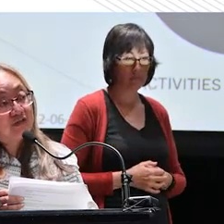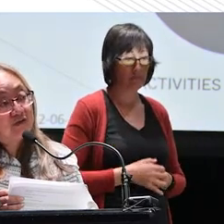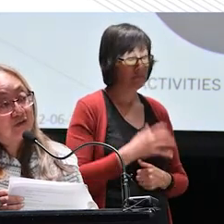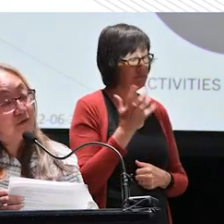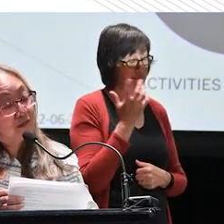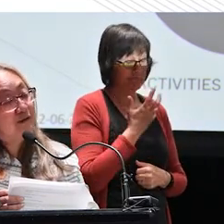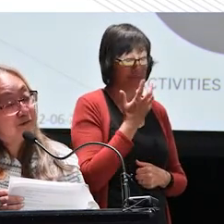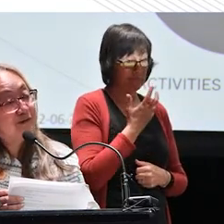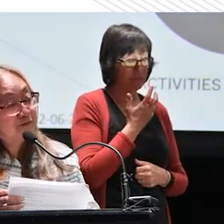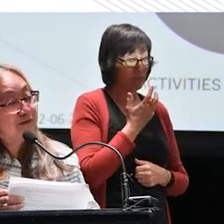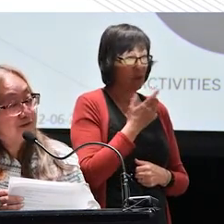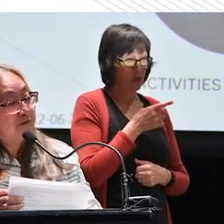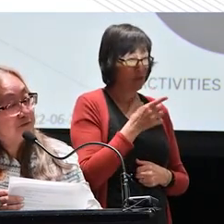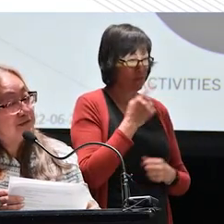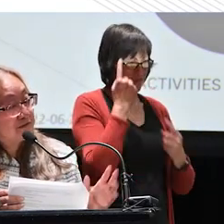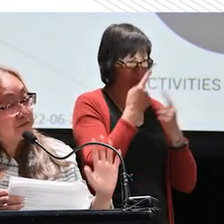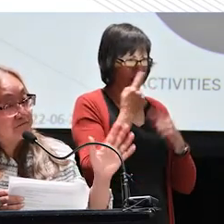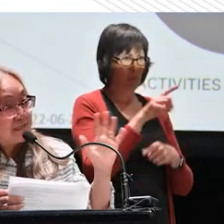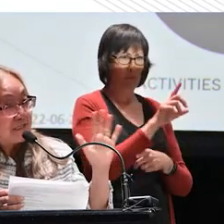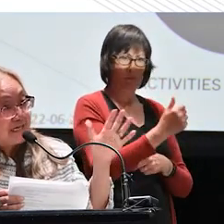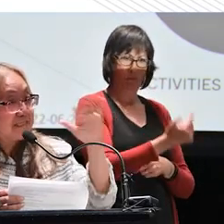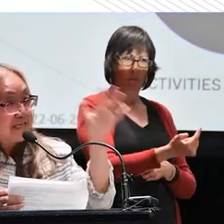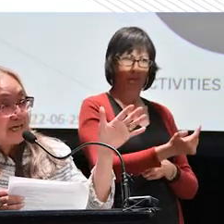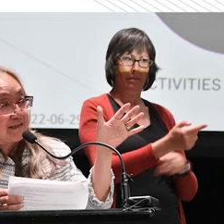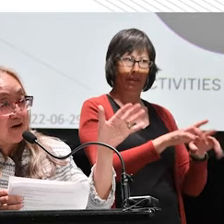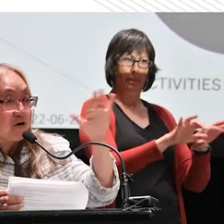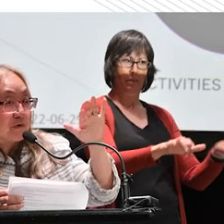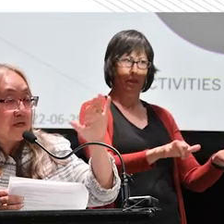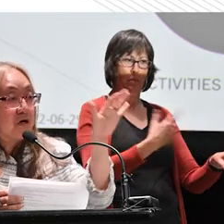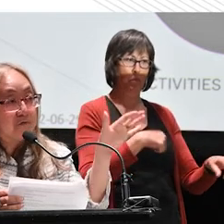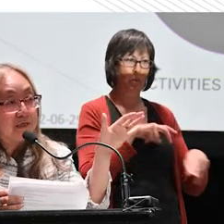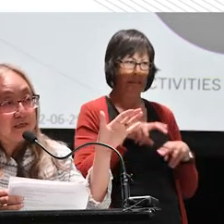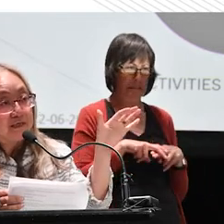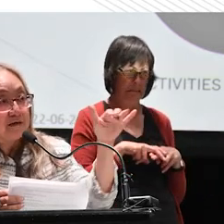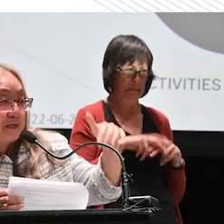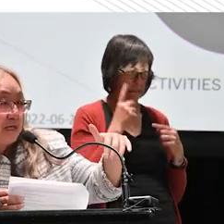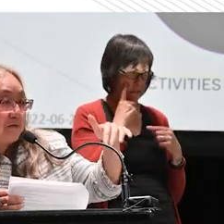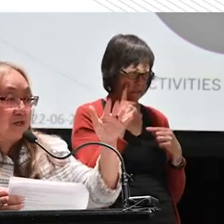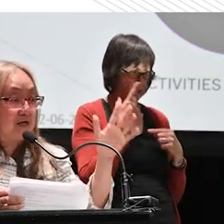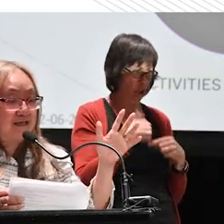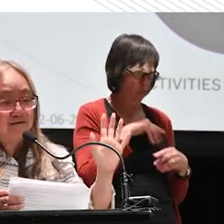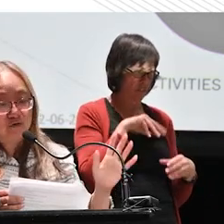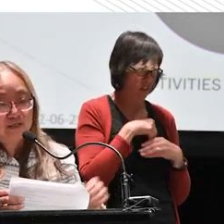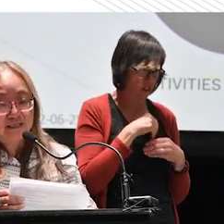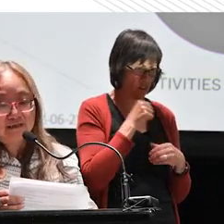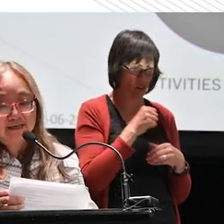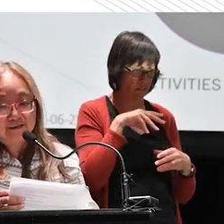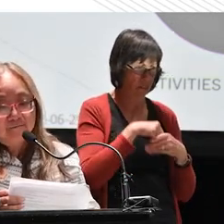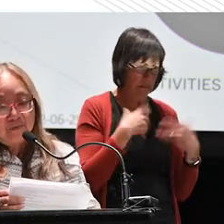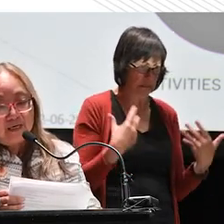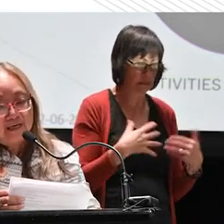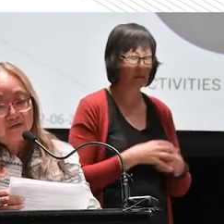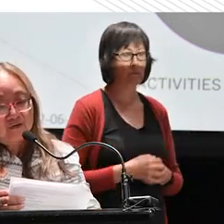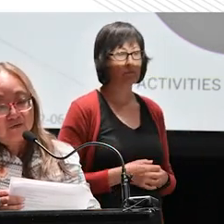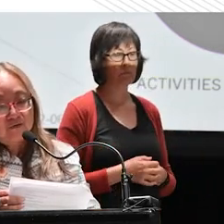extraordinary thing when you think about what 2021 was as we kind of sat, are we, aren't we, are we in it, we're not in it, those kinds of things.